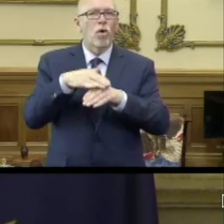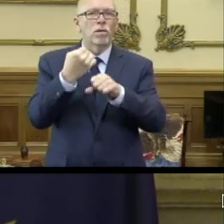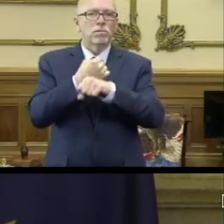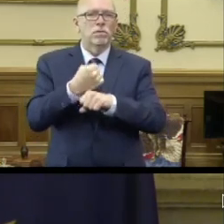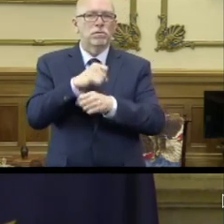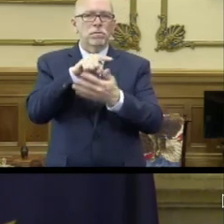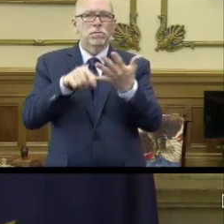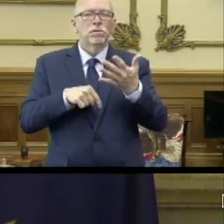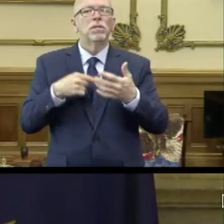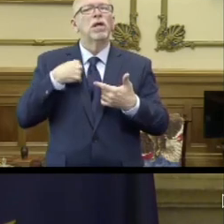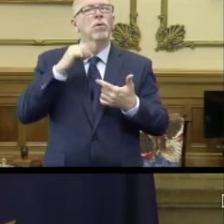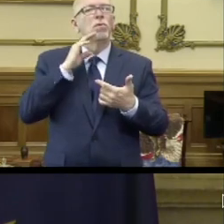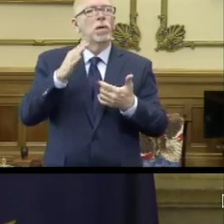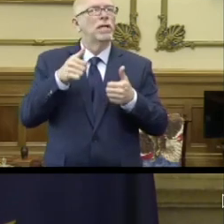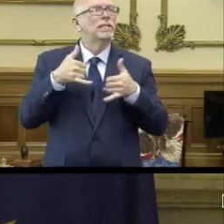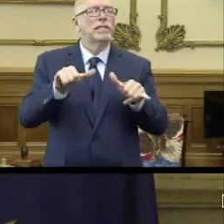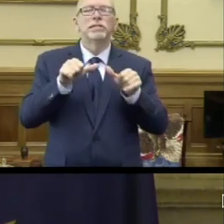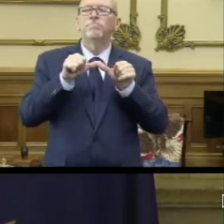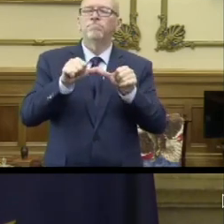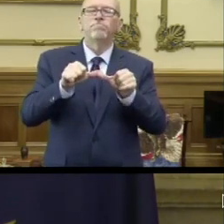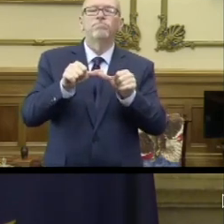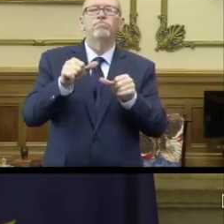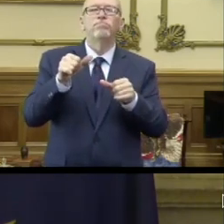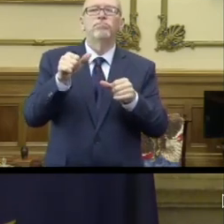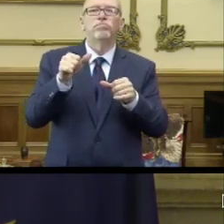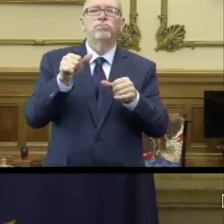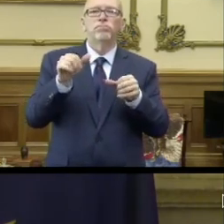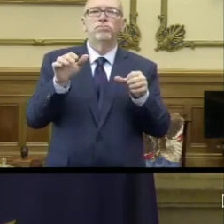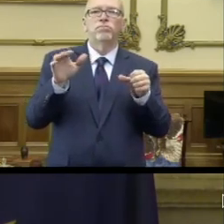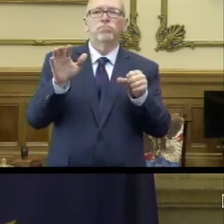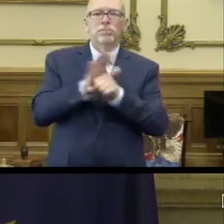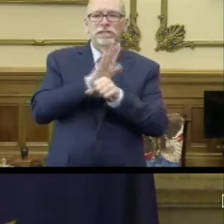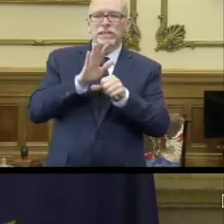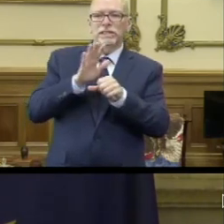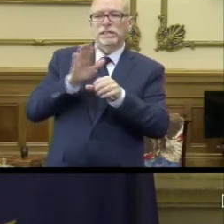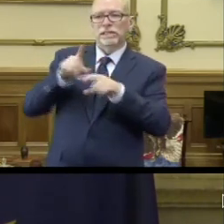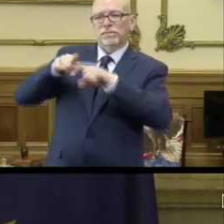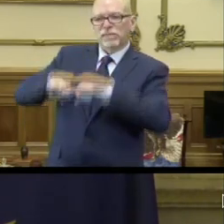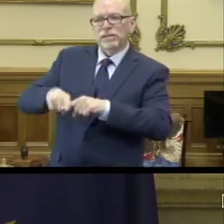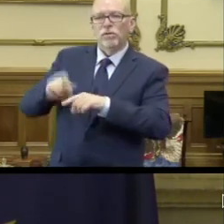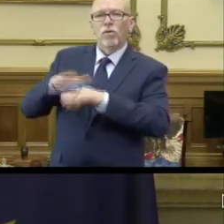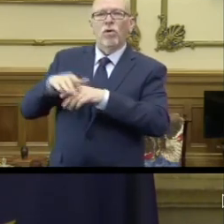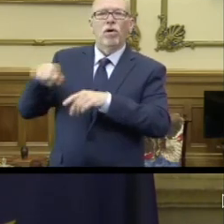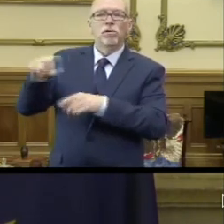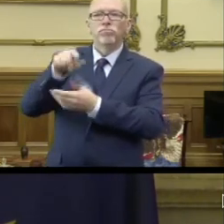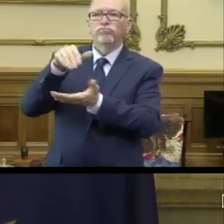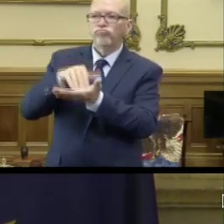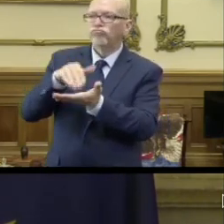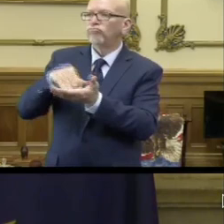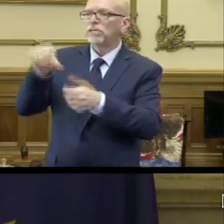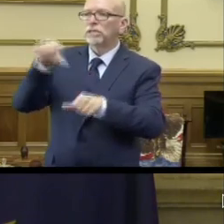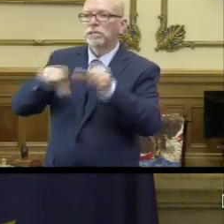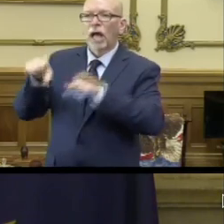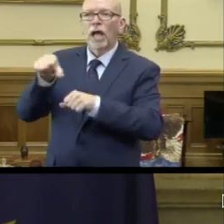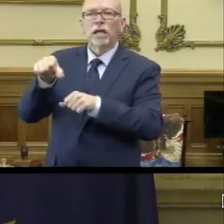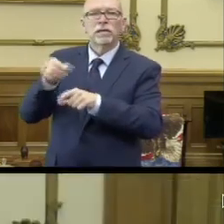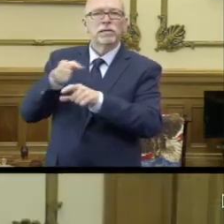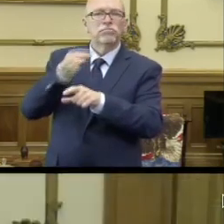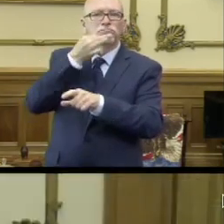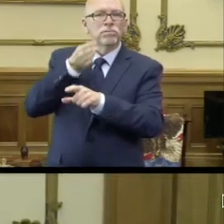now. And so I'll continue to be completely dependent on the experts that have been assembled.